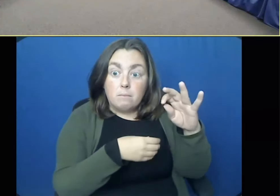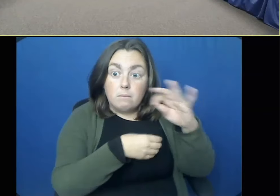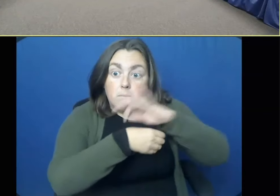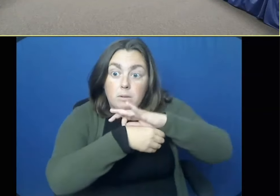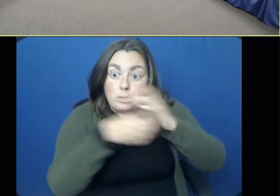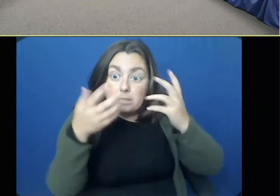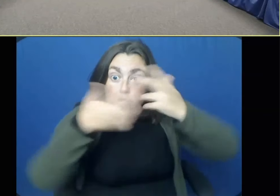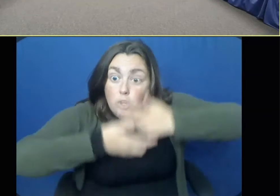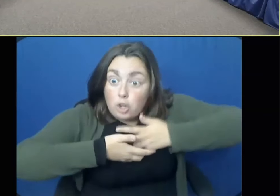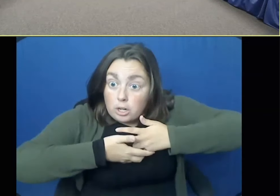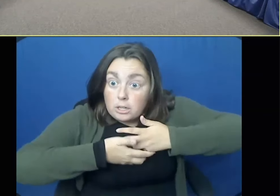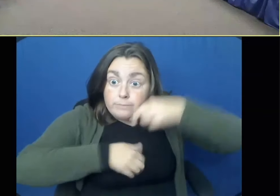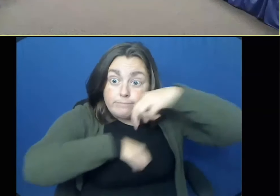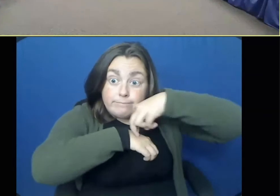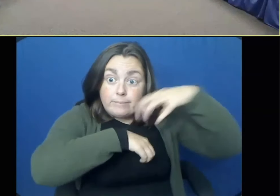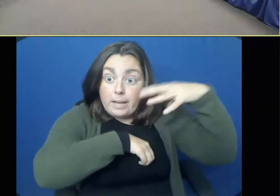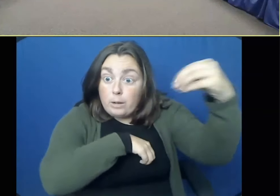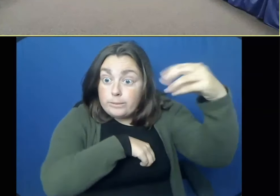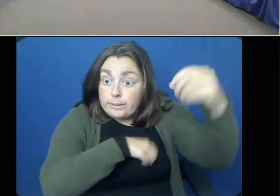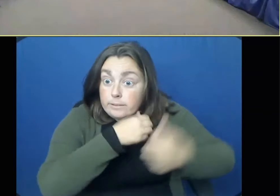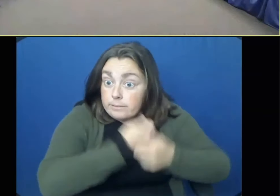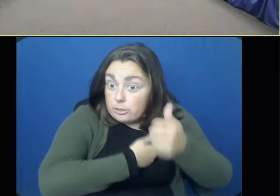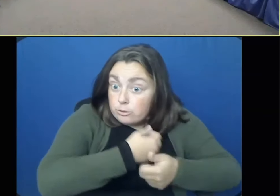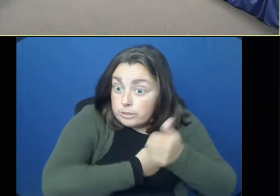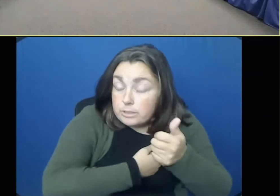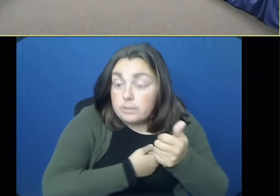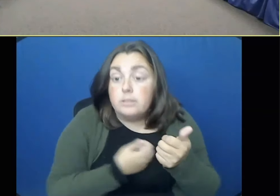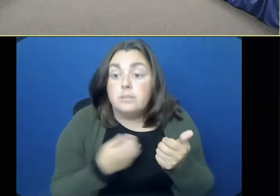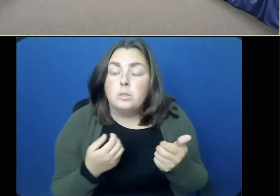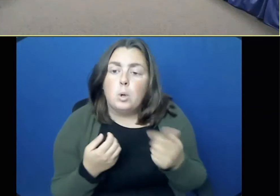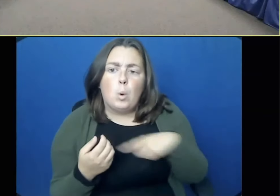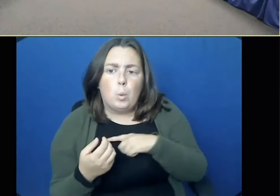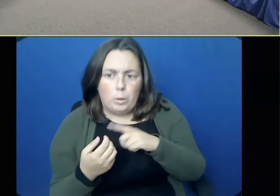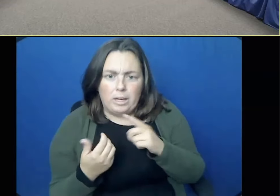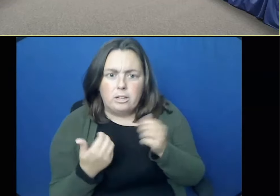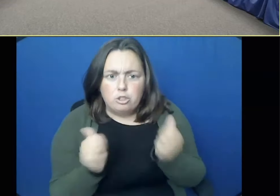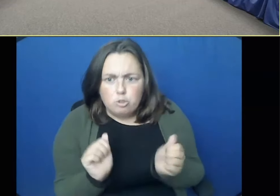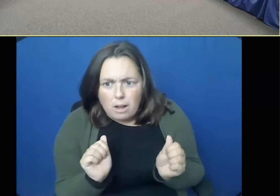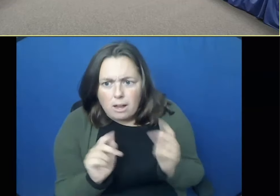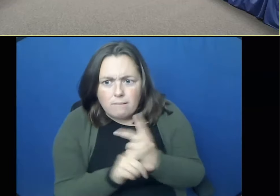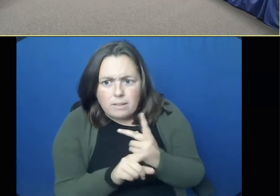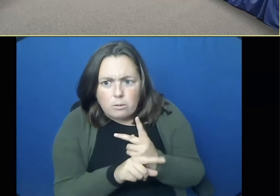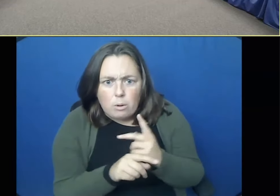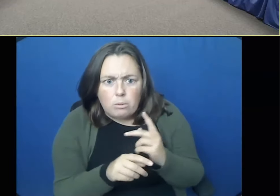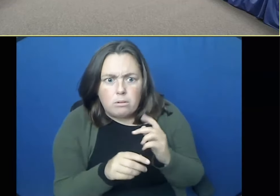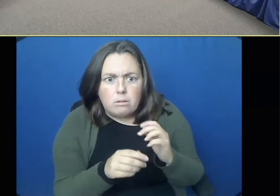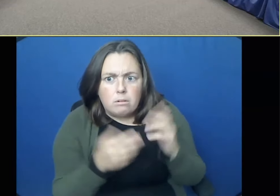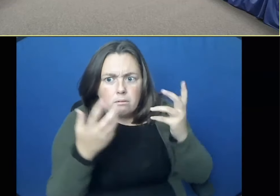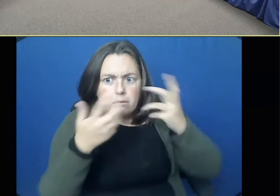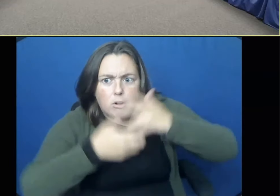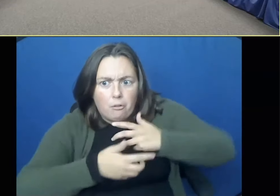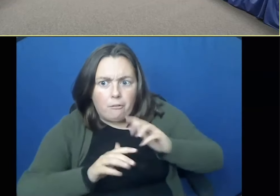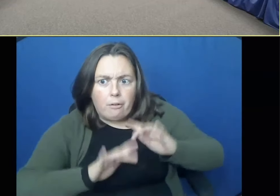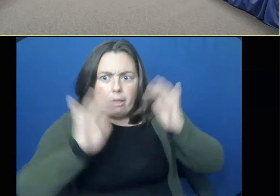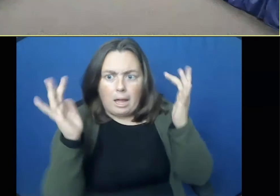happens today in certain areas. I know that, but, um, that was the big one. And then, I mean, most of the power outages in town actually happened after eight in the morning.